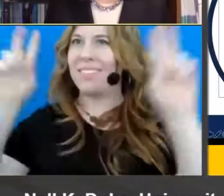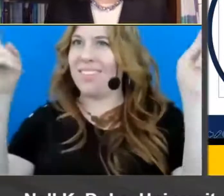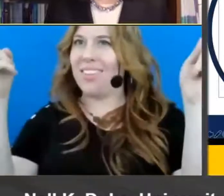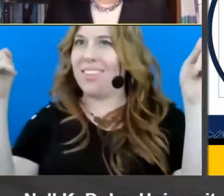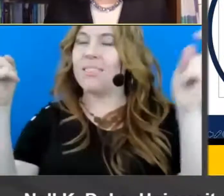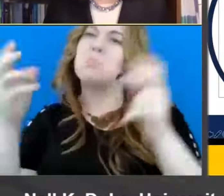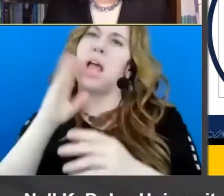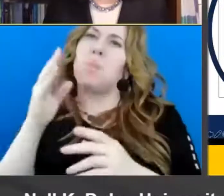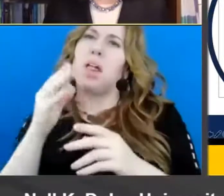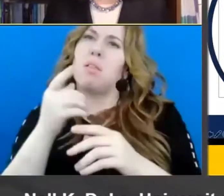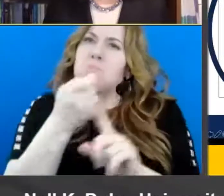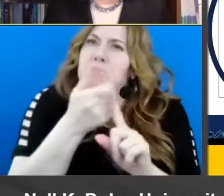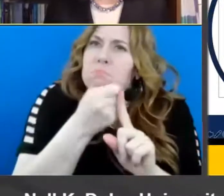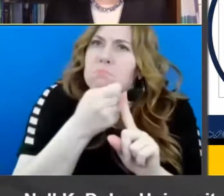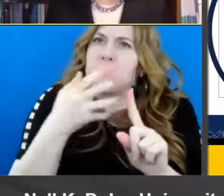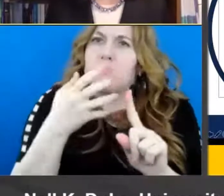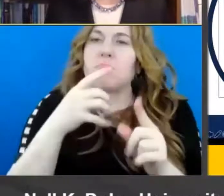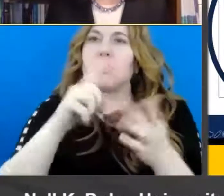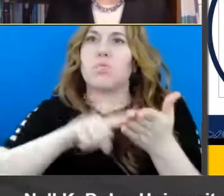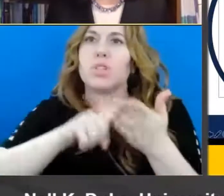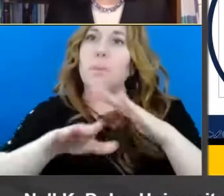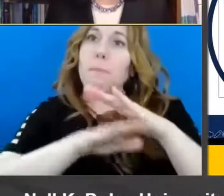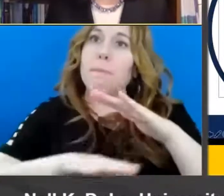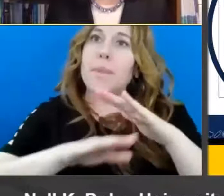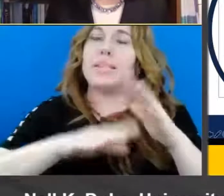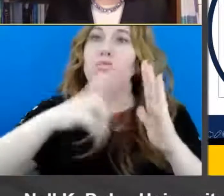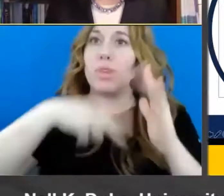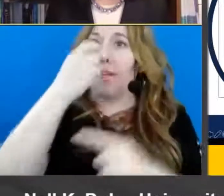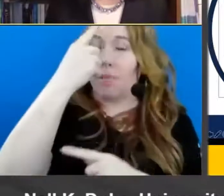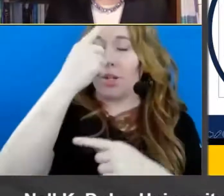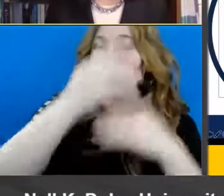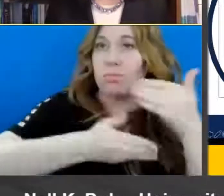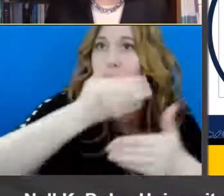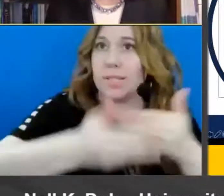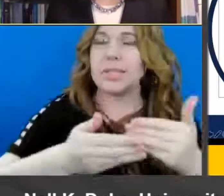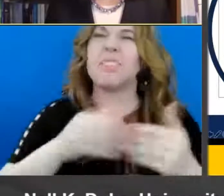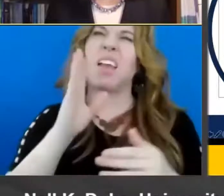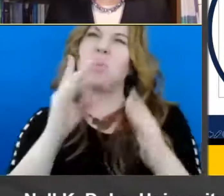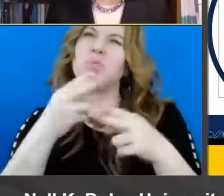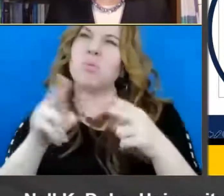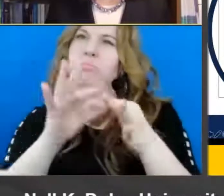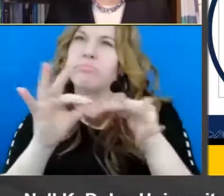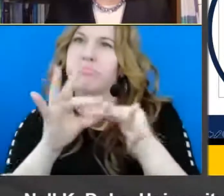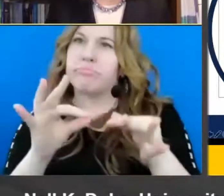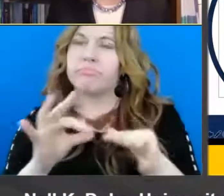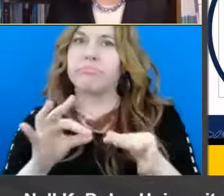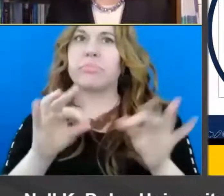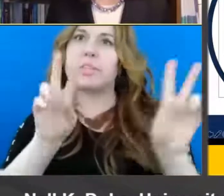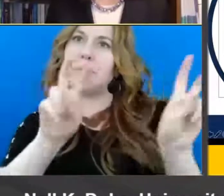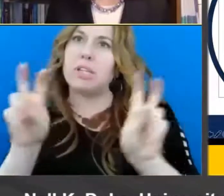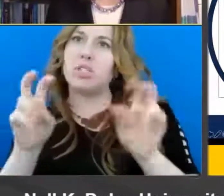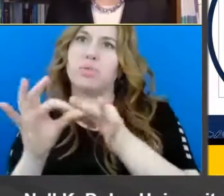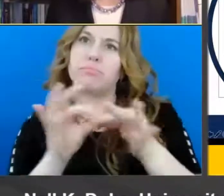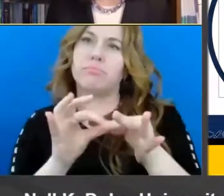little bit about some research on basic reading comprehension processes and I will also make a few references to issues that really fall more in the